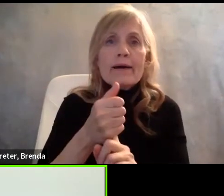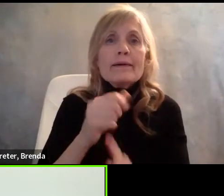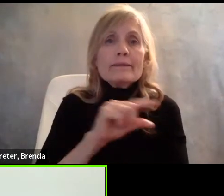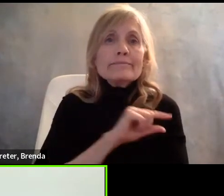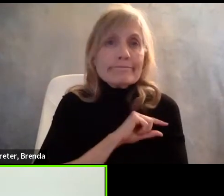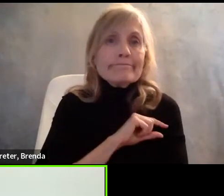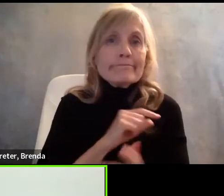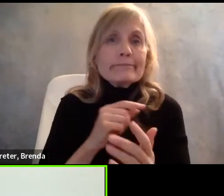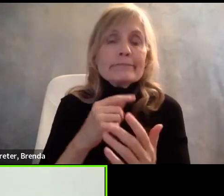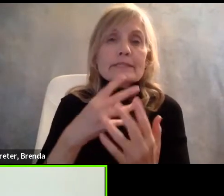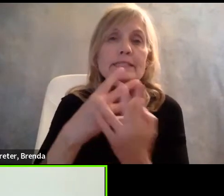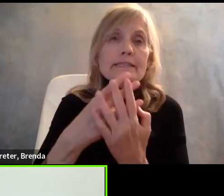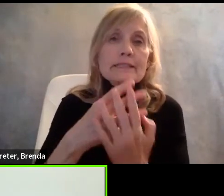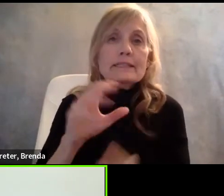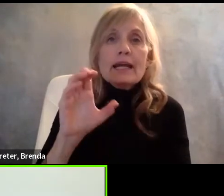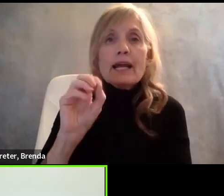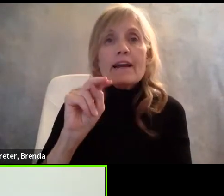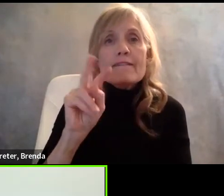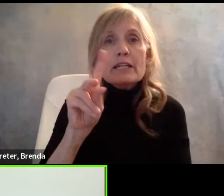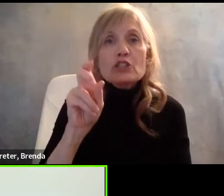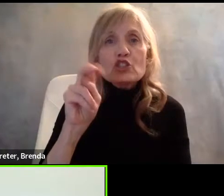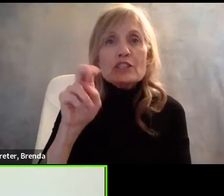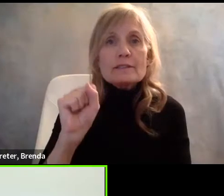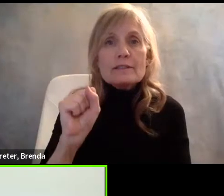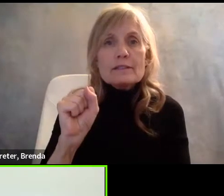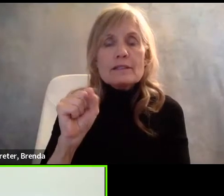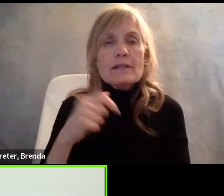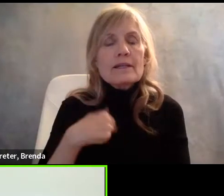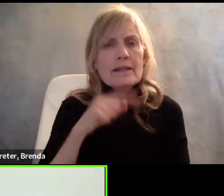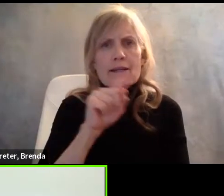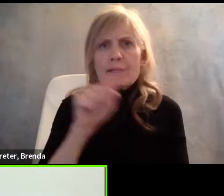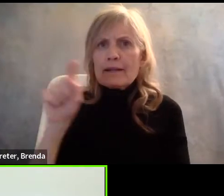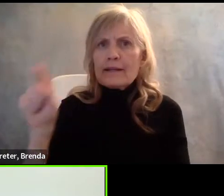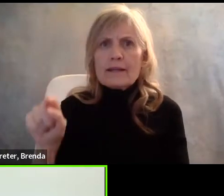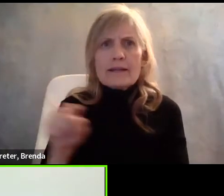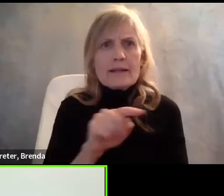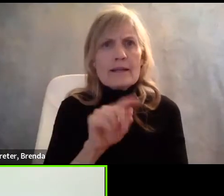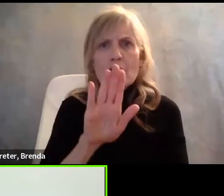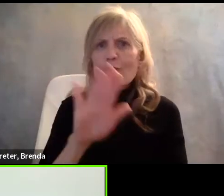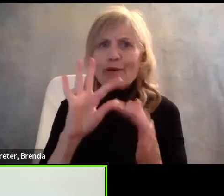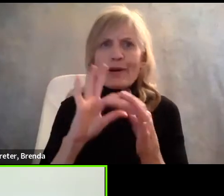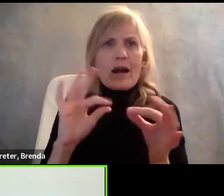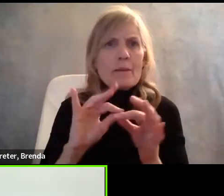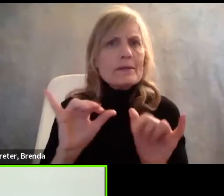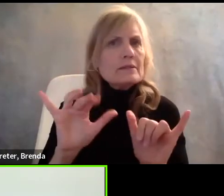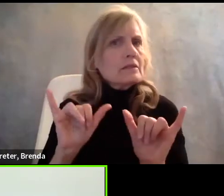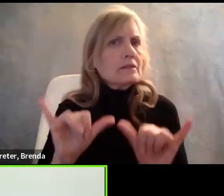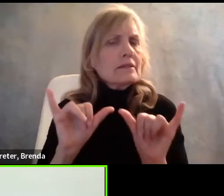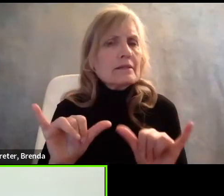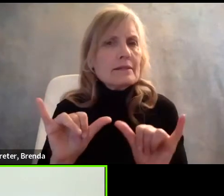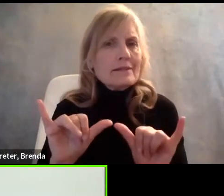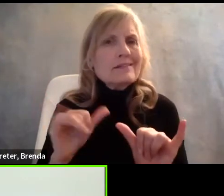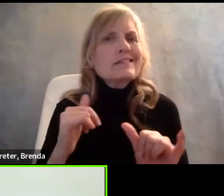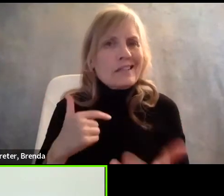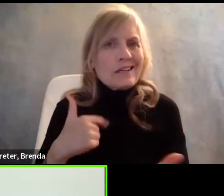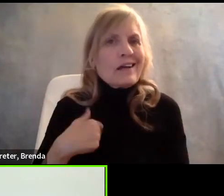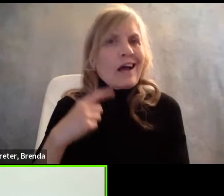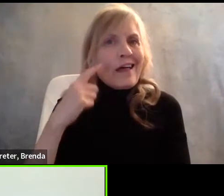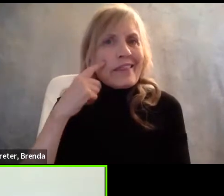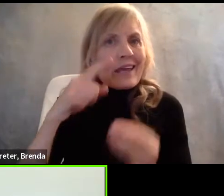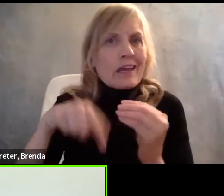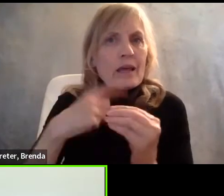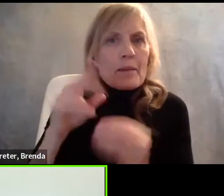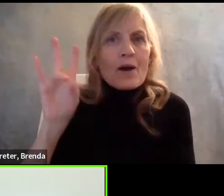depressed by Elizabeth, Heather, and Eve, then, you know, I'm getting ready to come in and to layer because when you think of more than 70 million